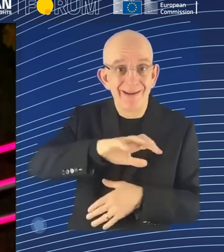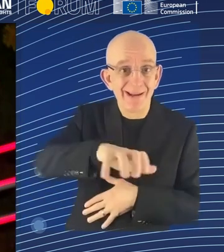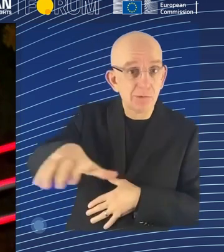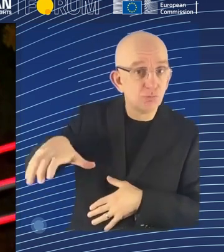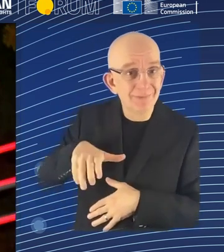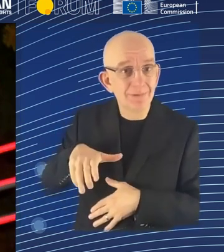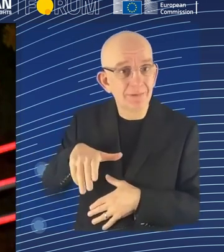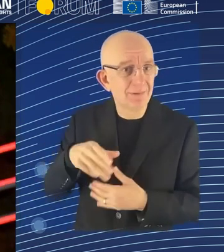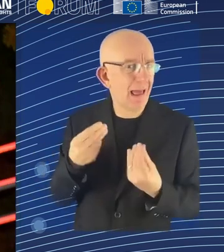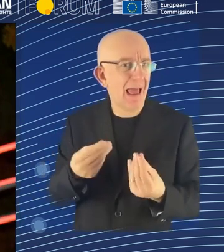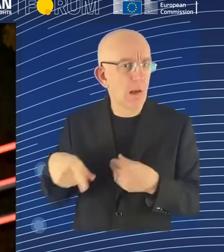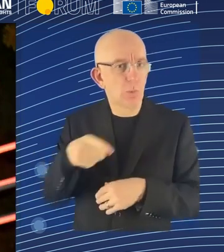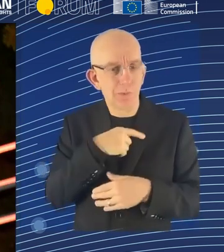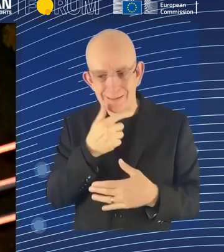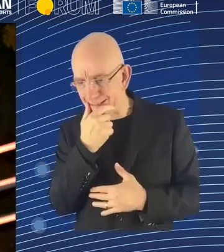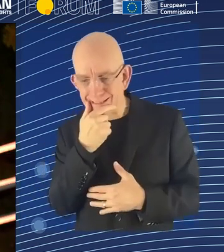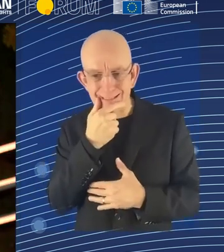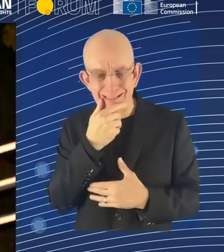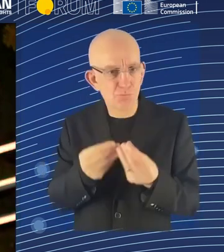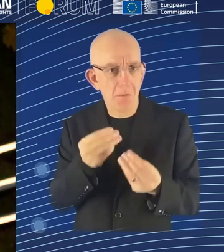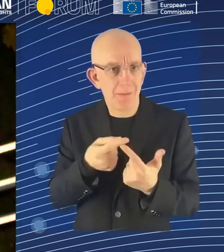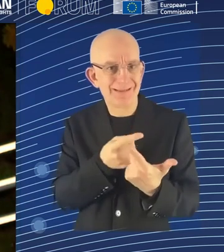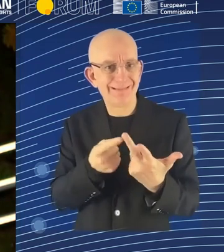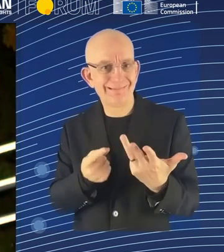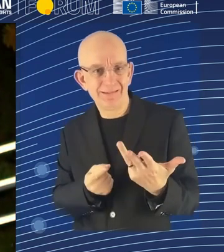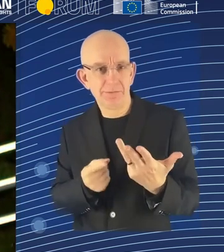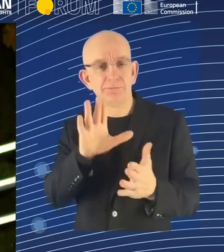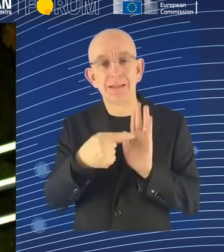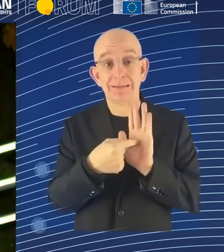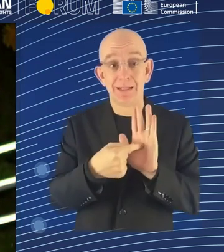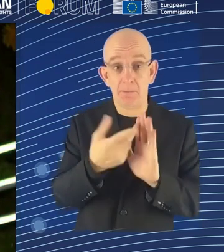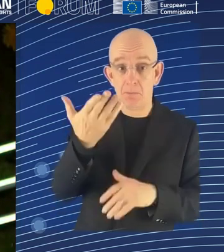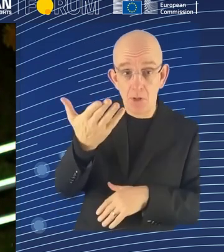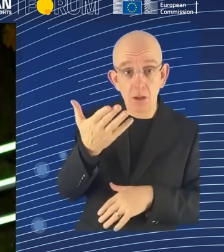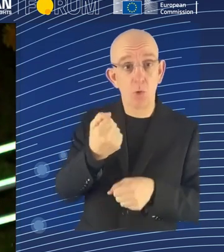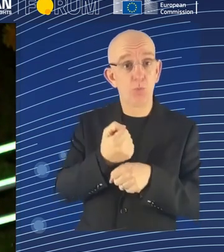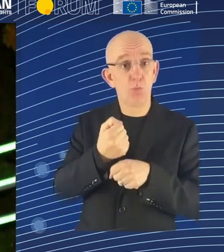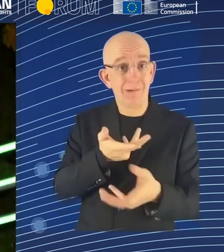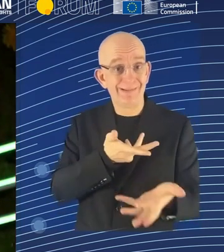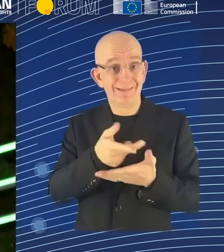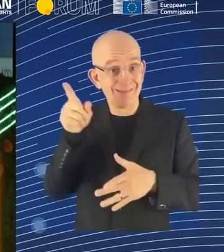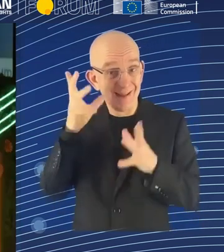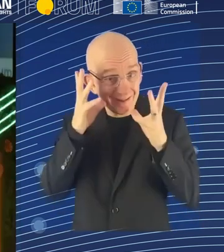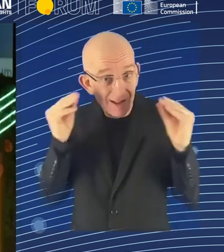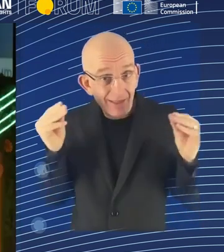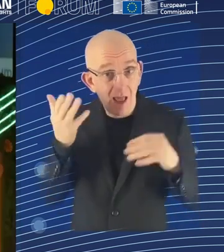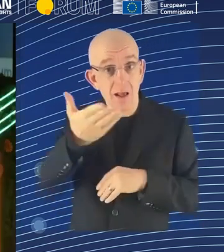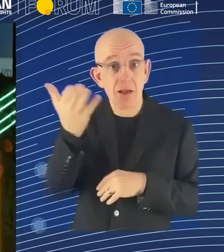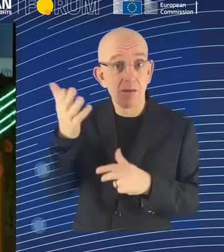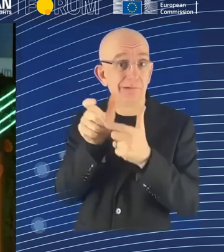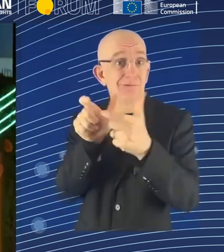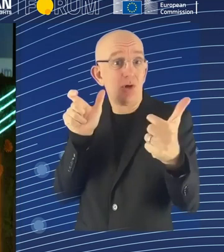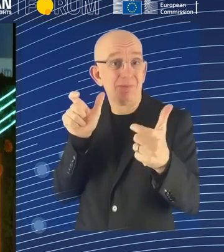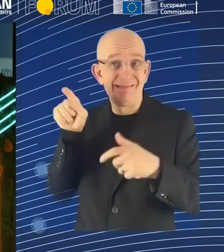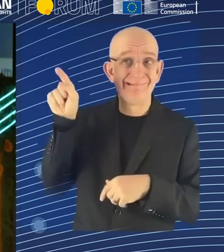to have works councils. And works councils actually have the right to advise or even consent, so give